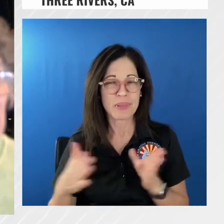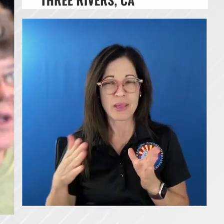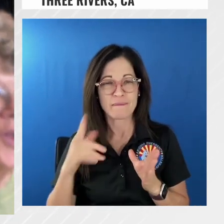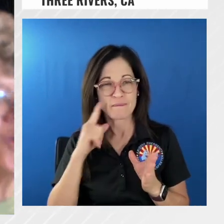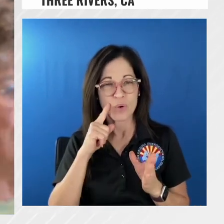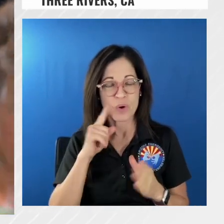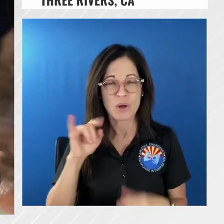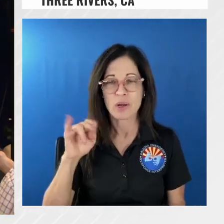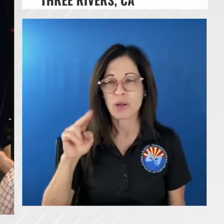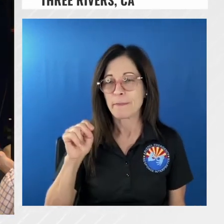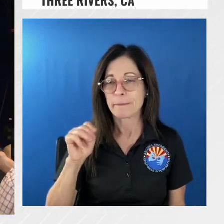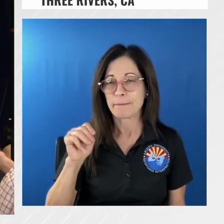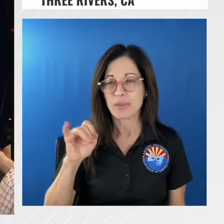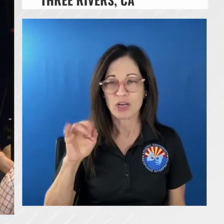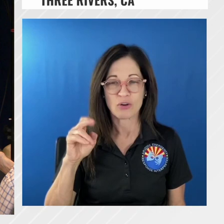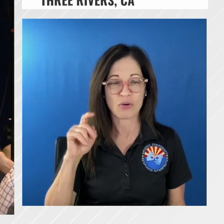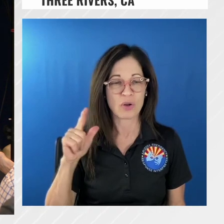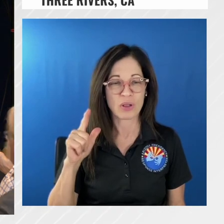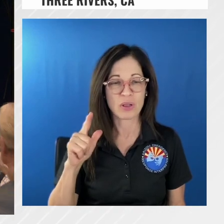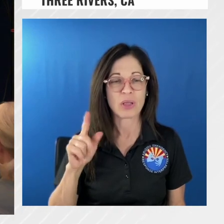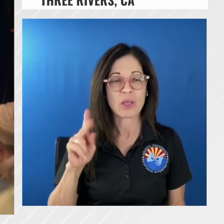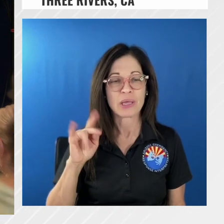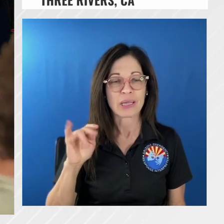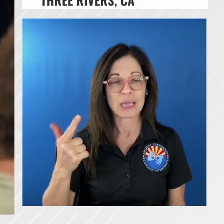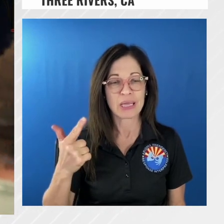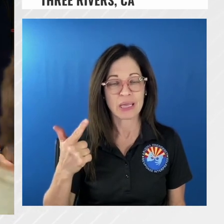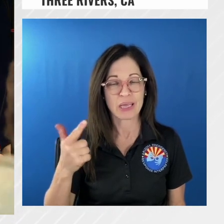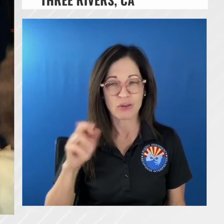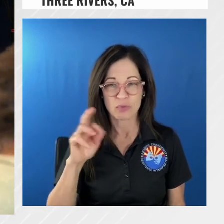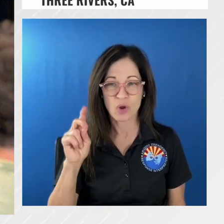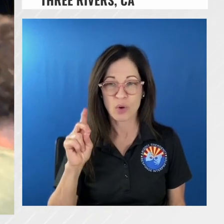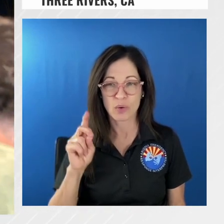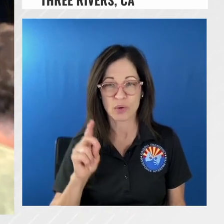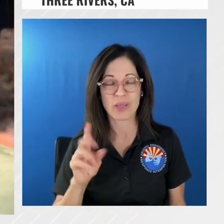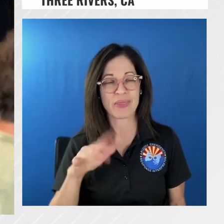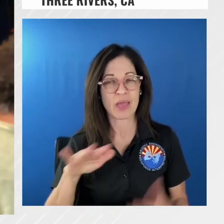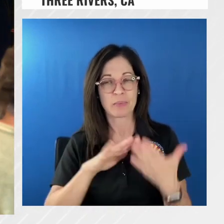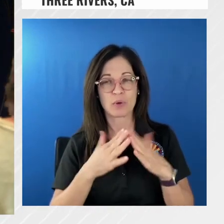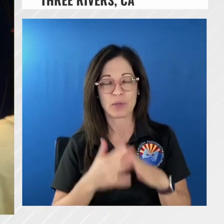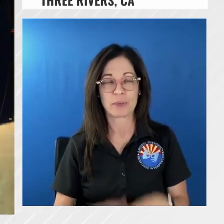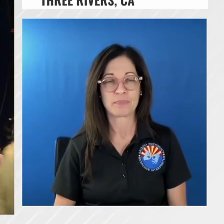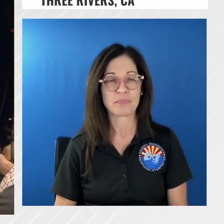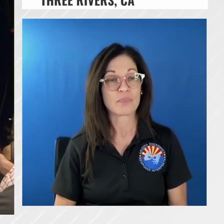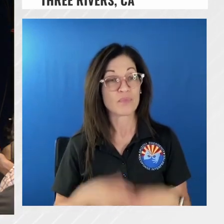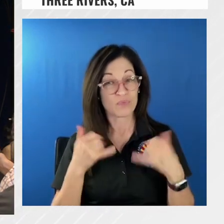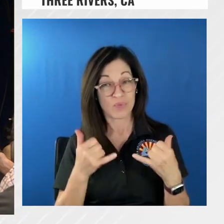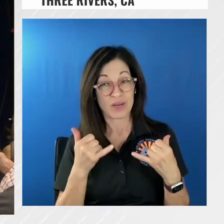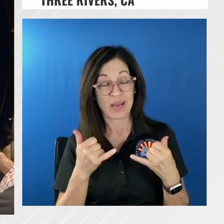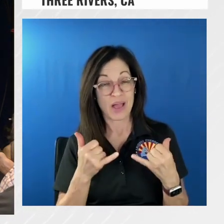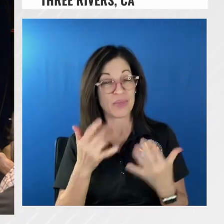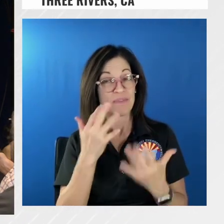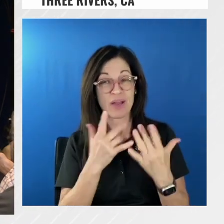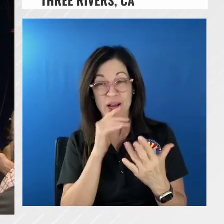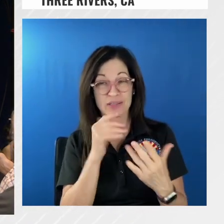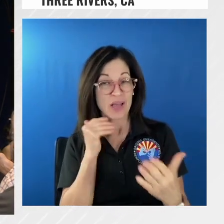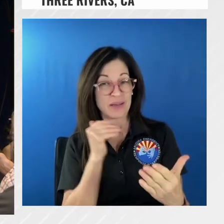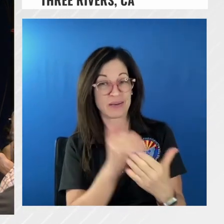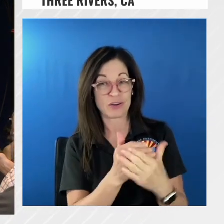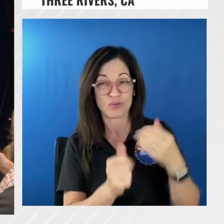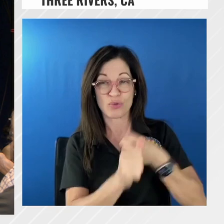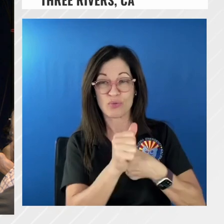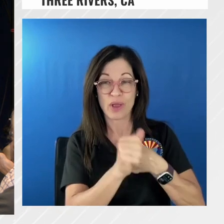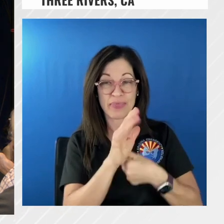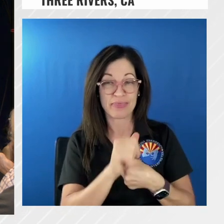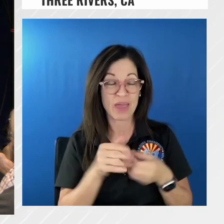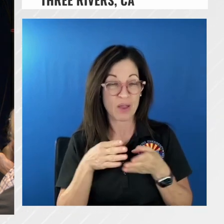road and those communities so currently uh the fire is not imminently threatened that mineral king road but as it gets